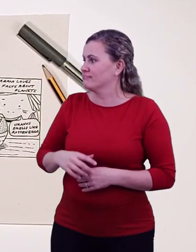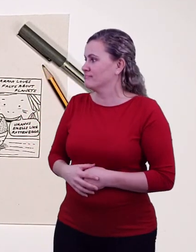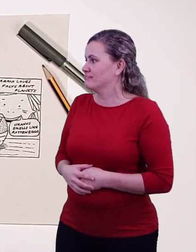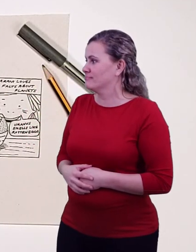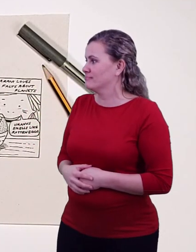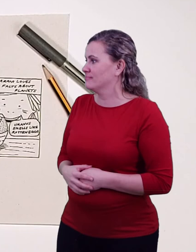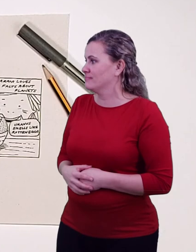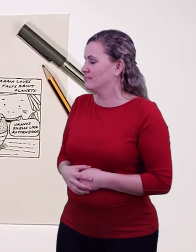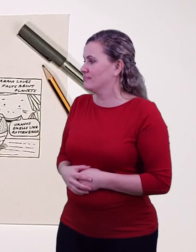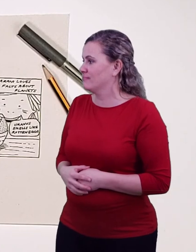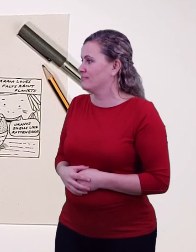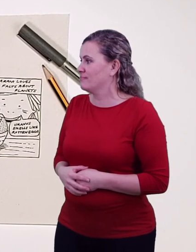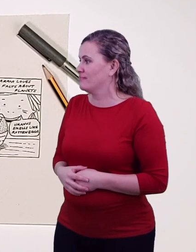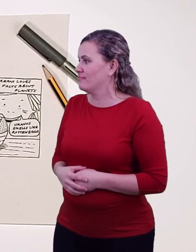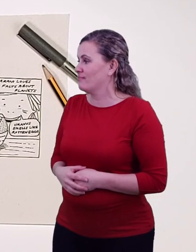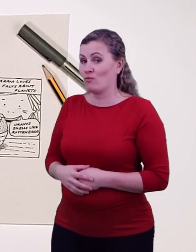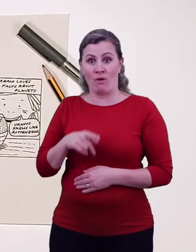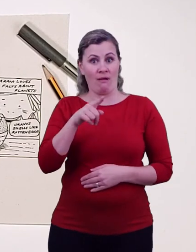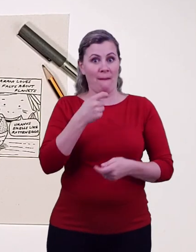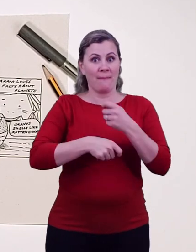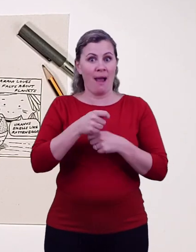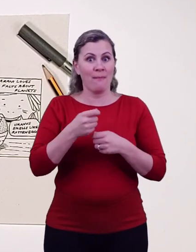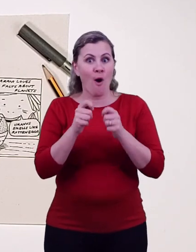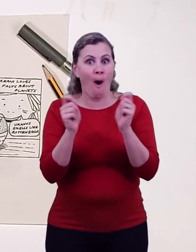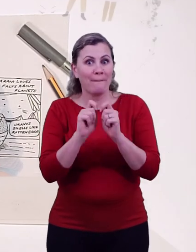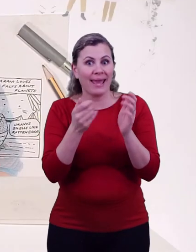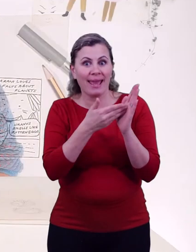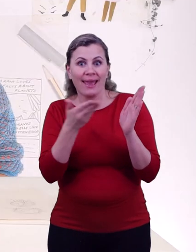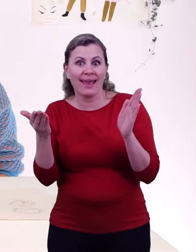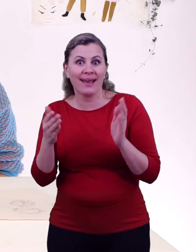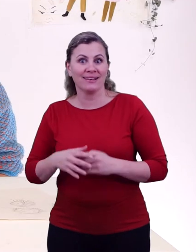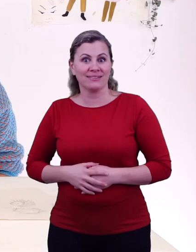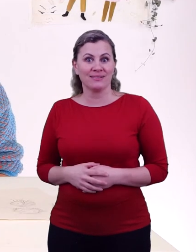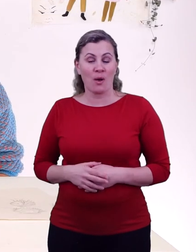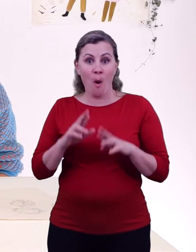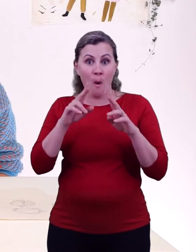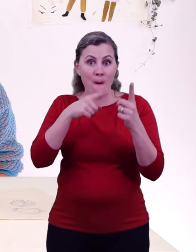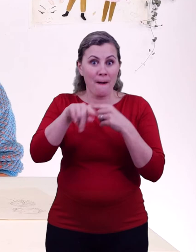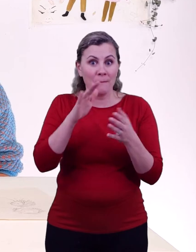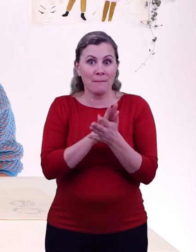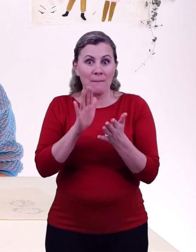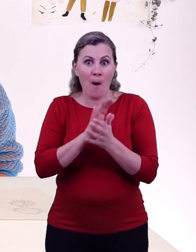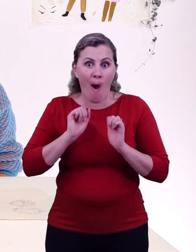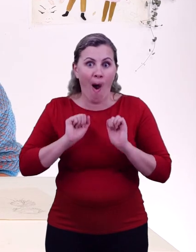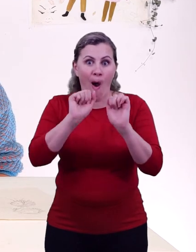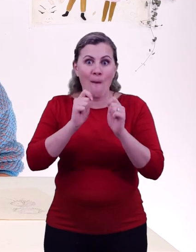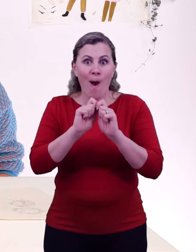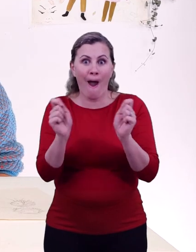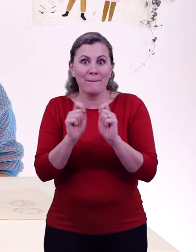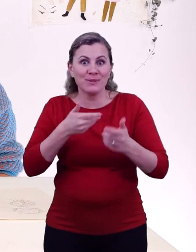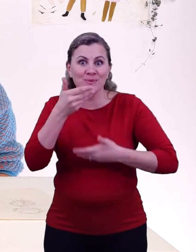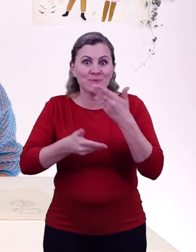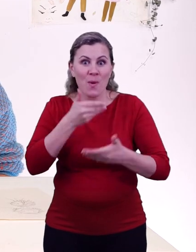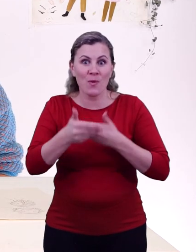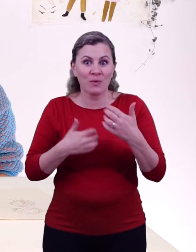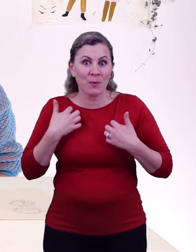few simple tips to help you get started with your own comic story. So now you know the basics you can get started with your